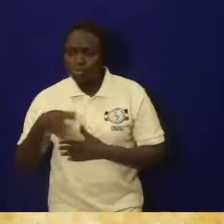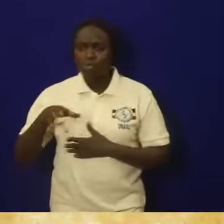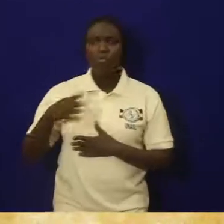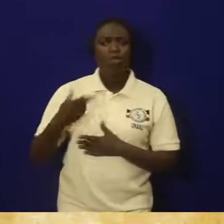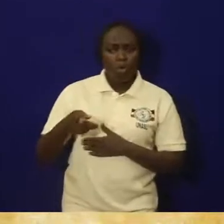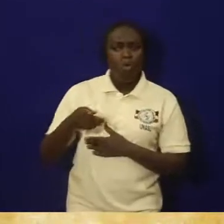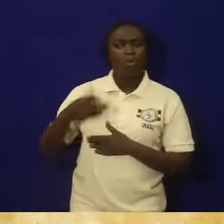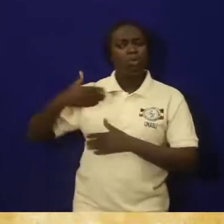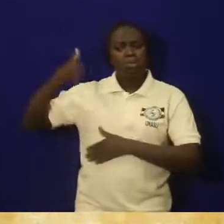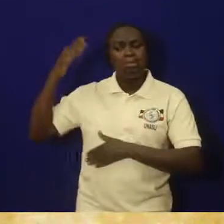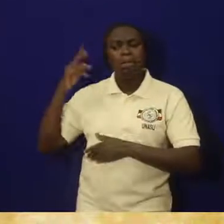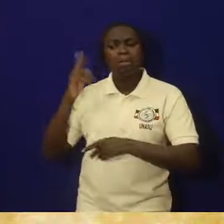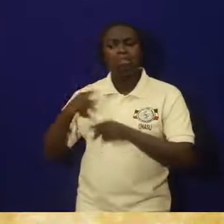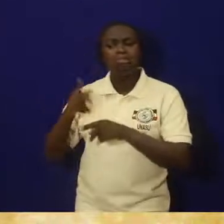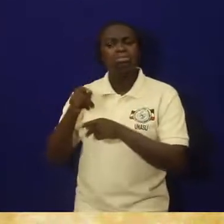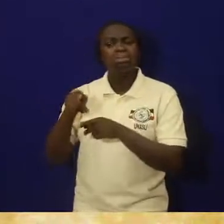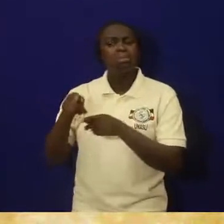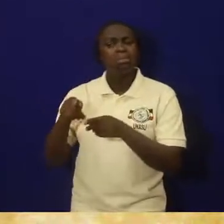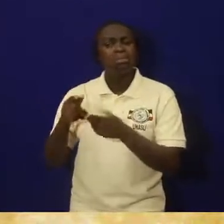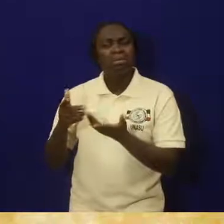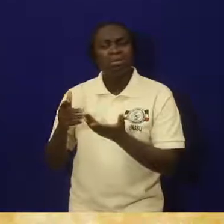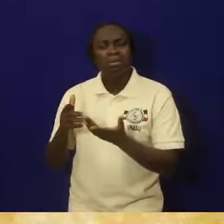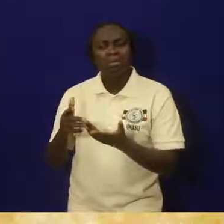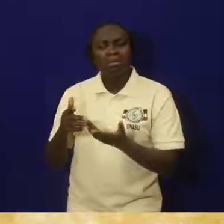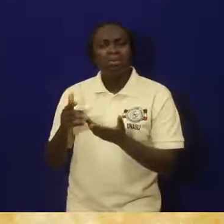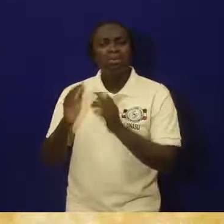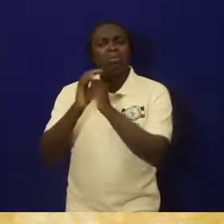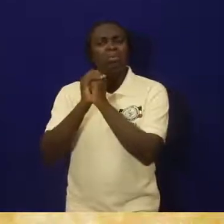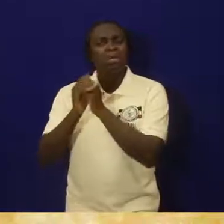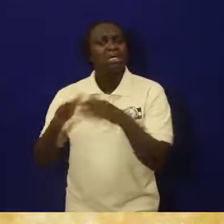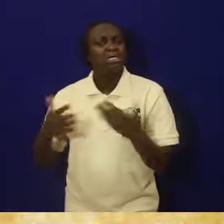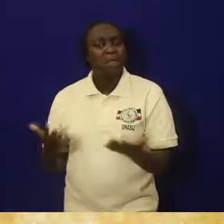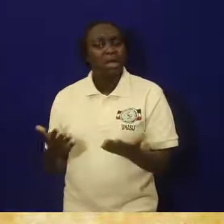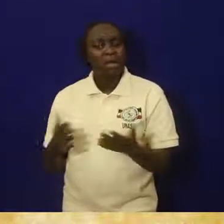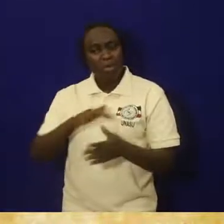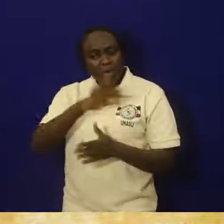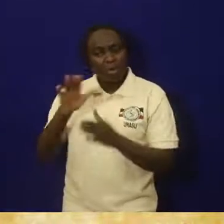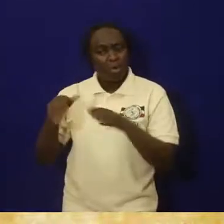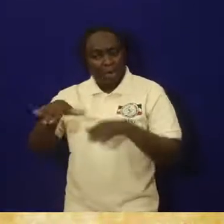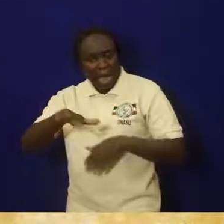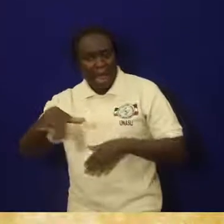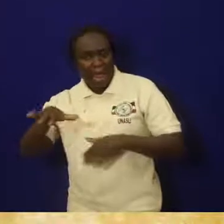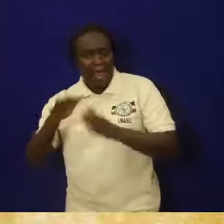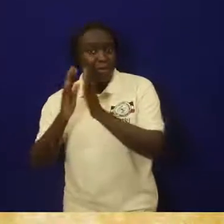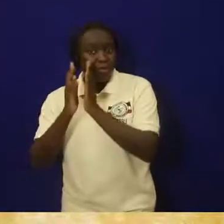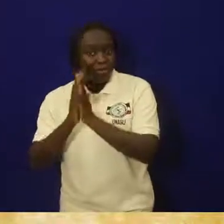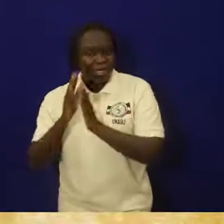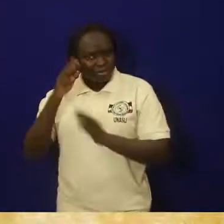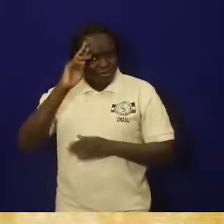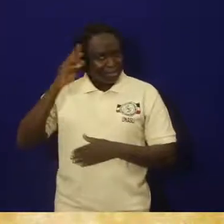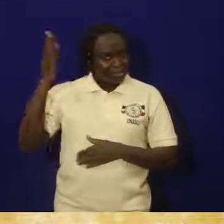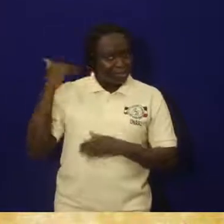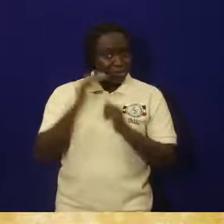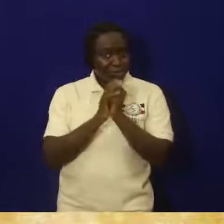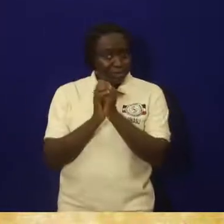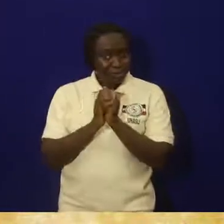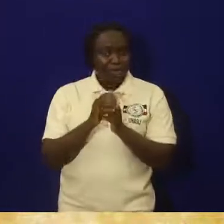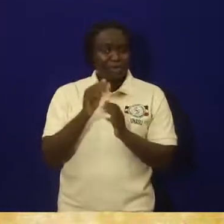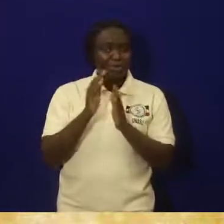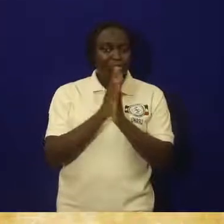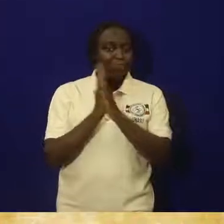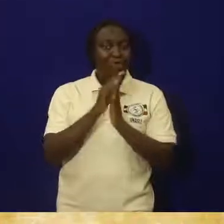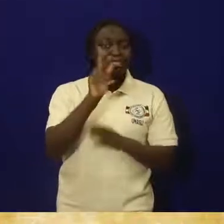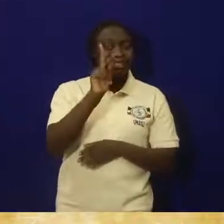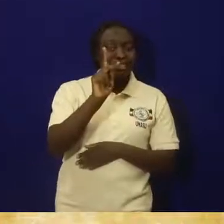the people of that time how they believed. And if you have ever heard of the story of